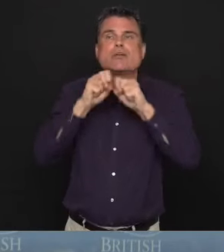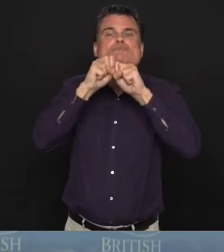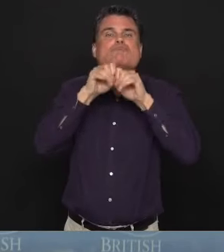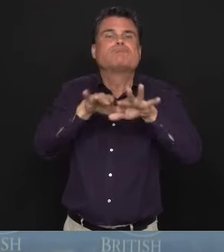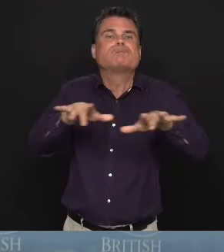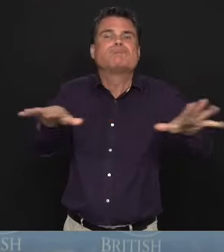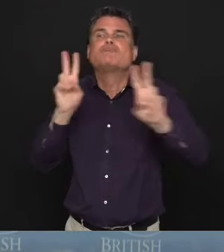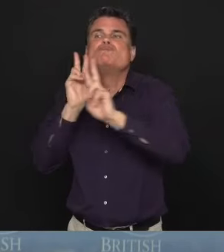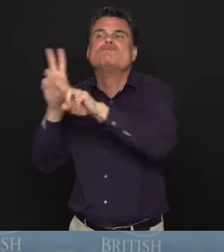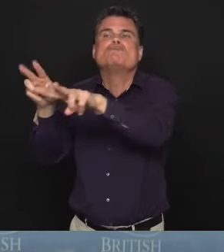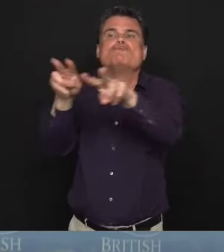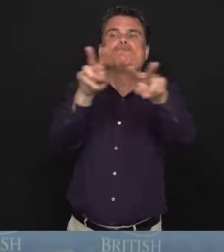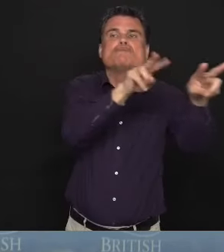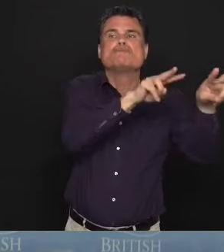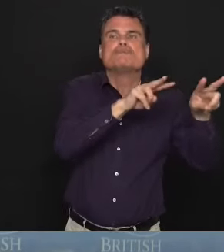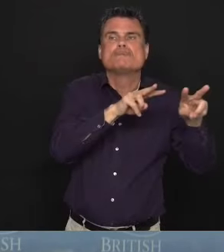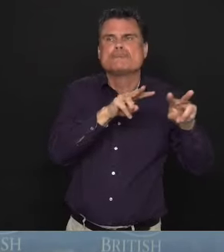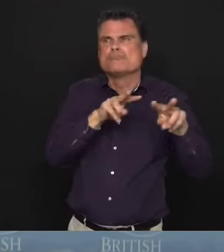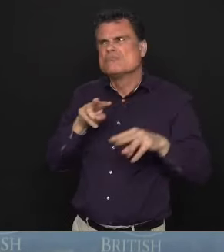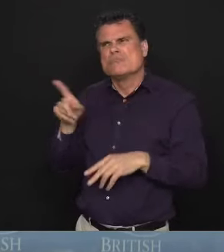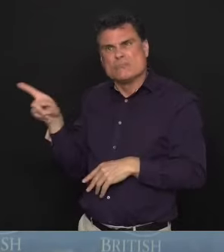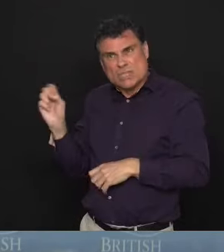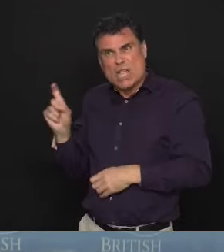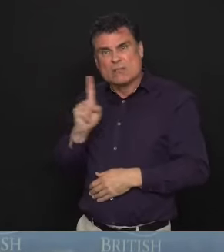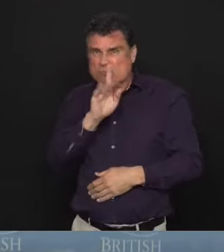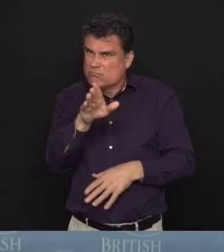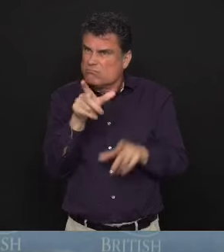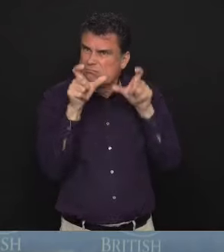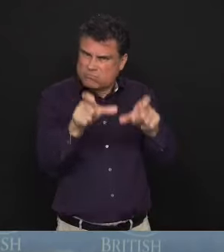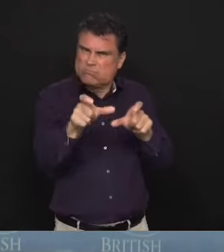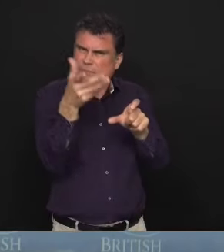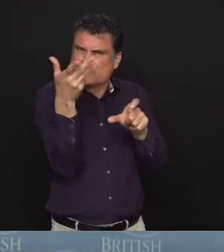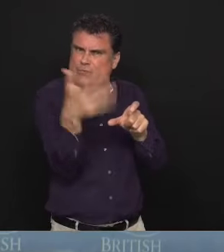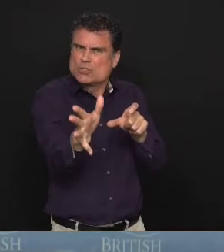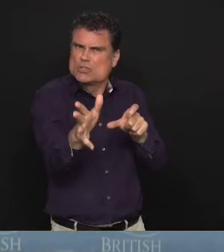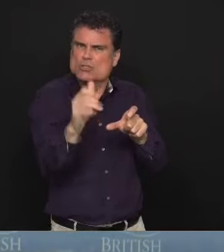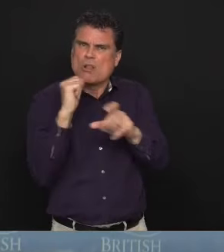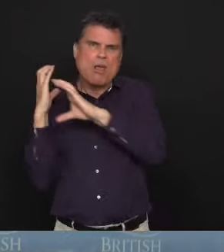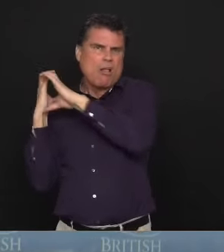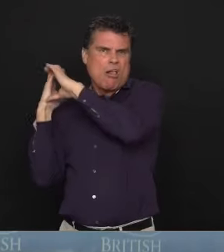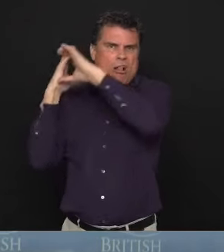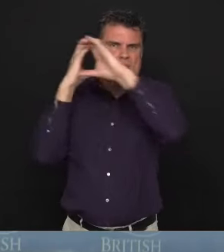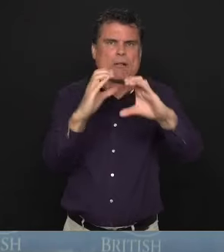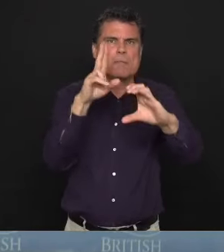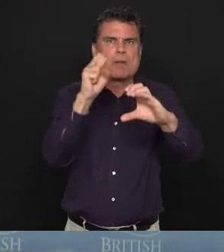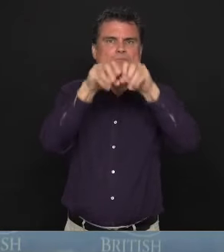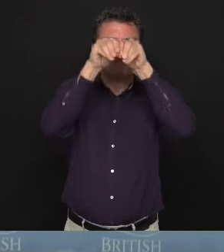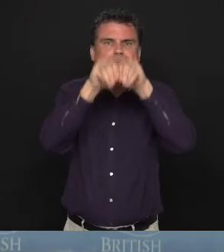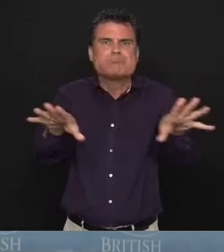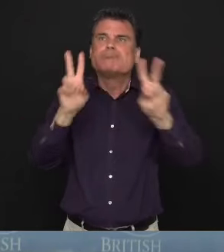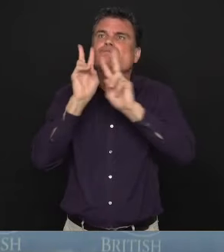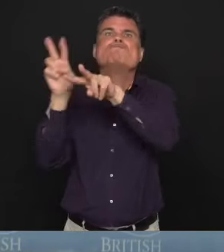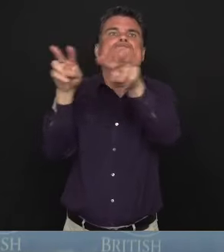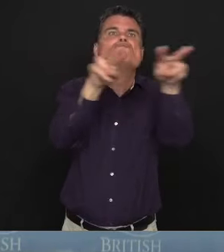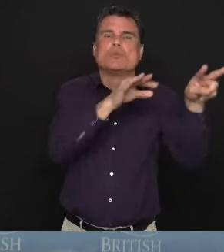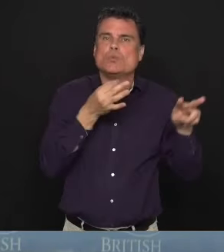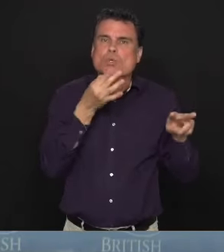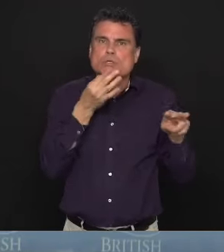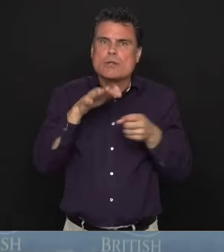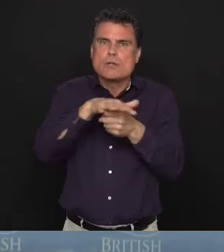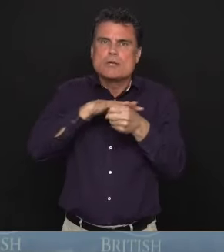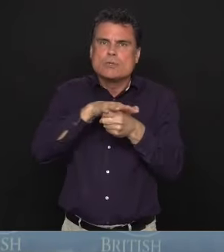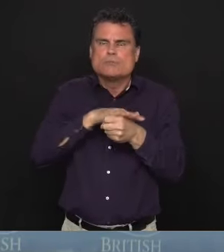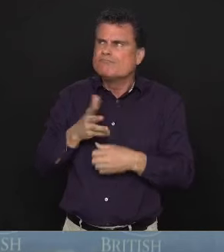response to that? Is there any way to enforce against that kind of thing? Well, off, there are now, as you know, controls at the